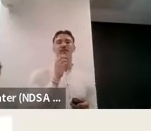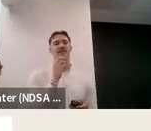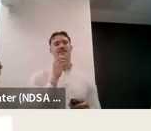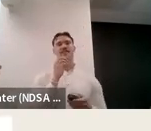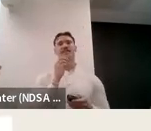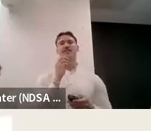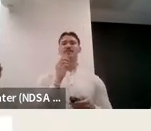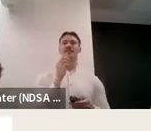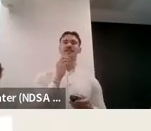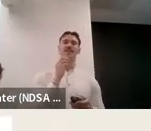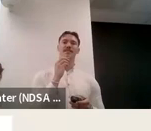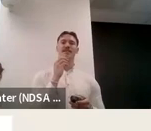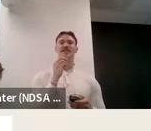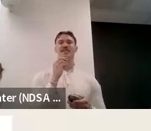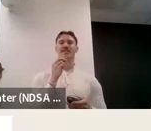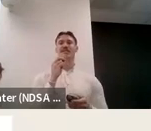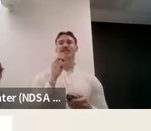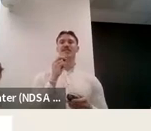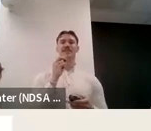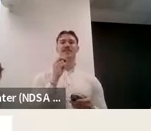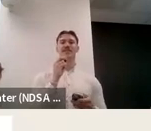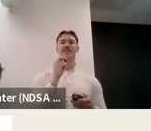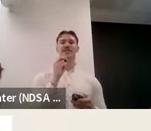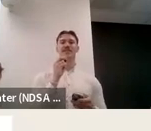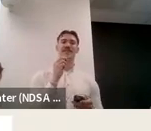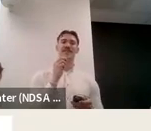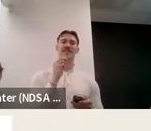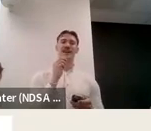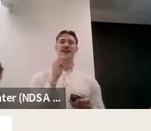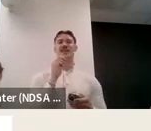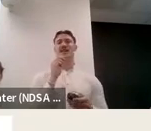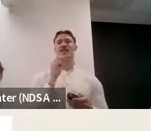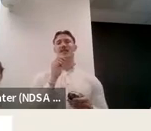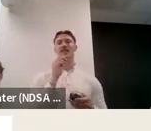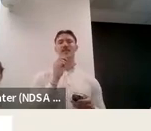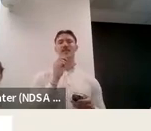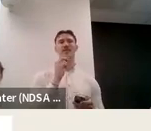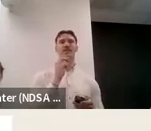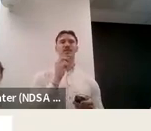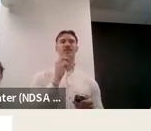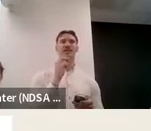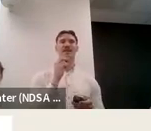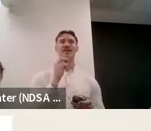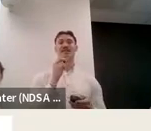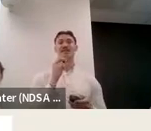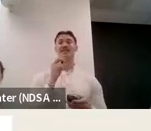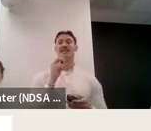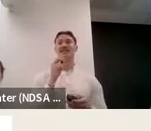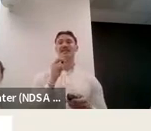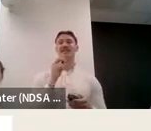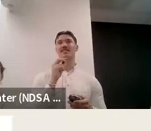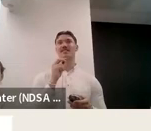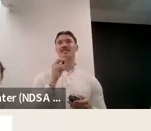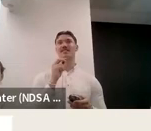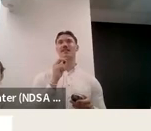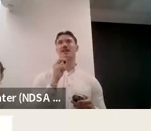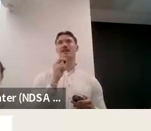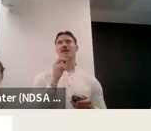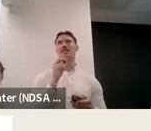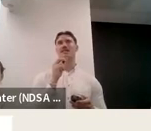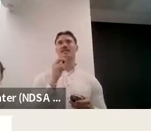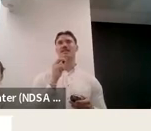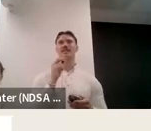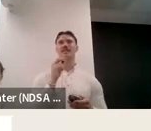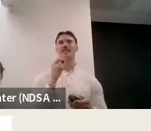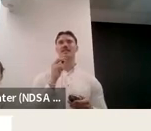So another one of our recent partnerships was with the Green Party, so the Green Party did an inquiry into student well-being. This was a really encouraging